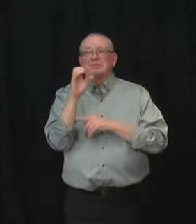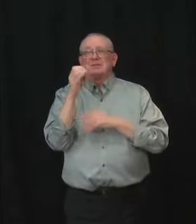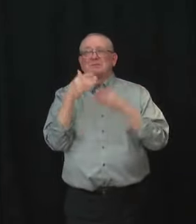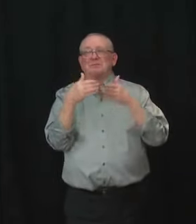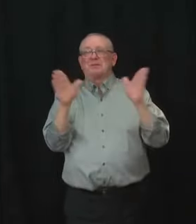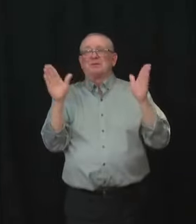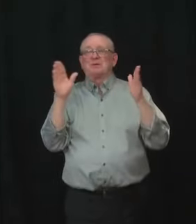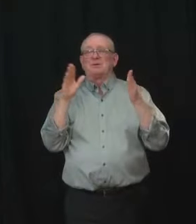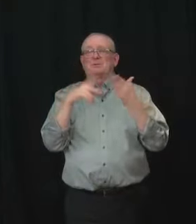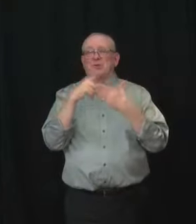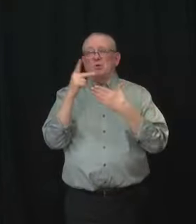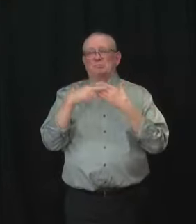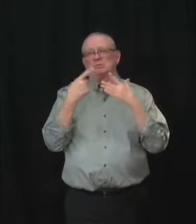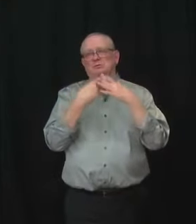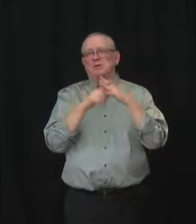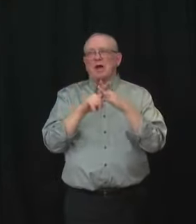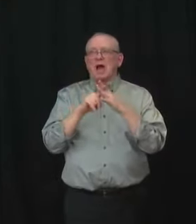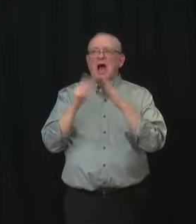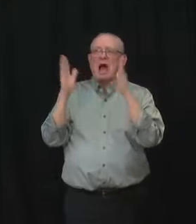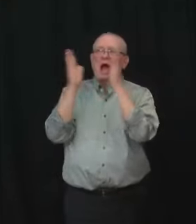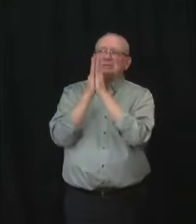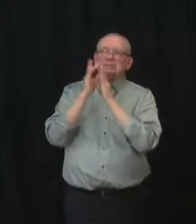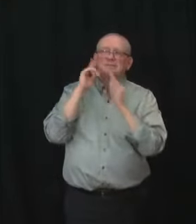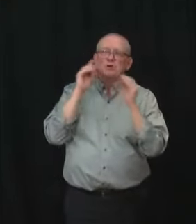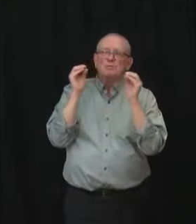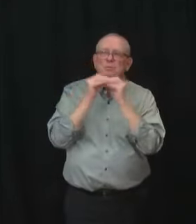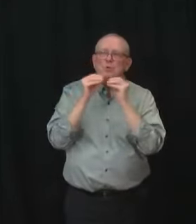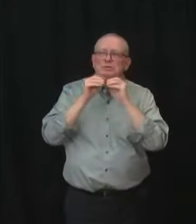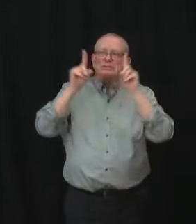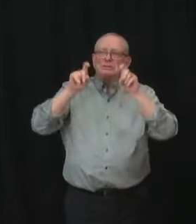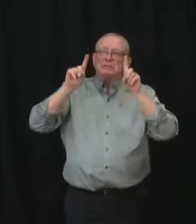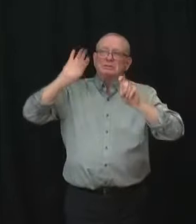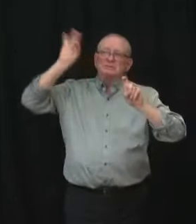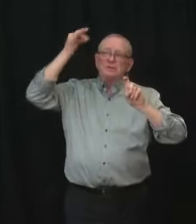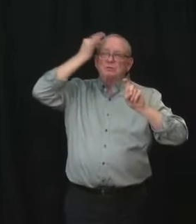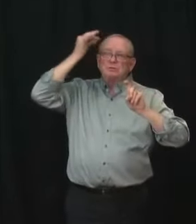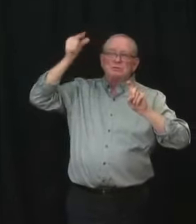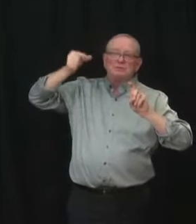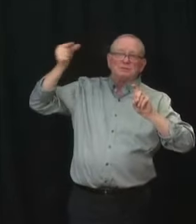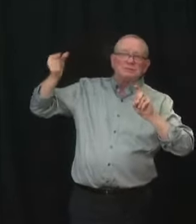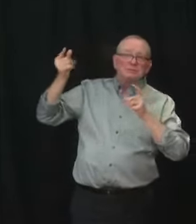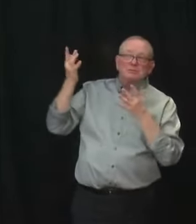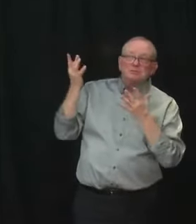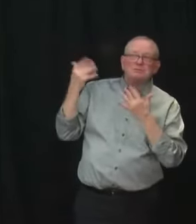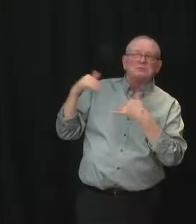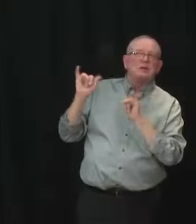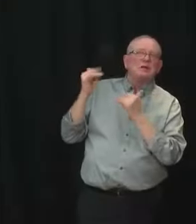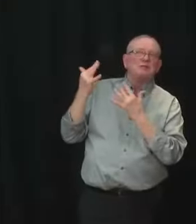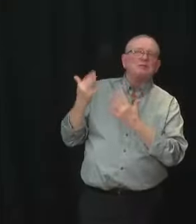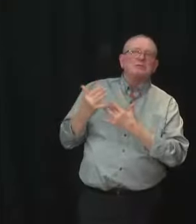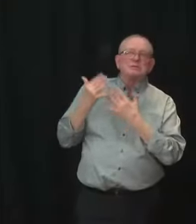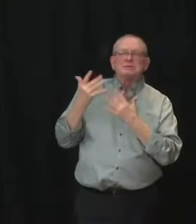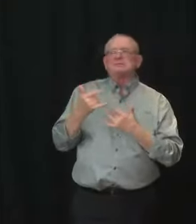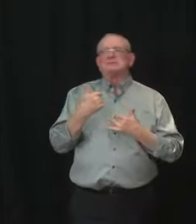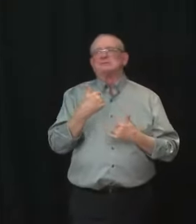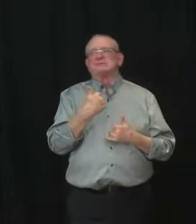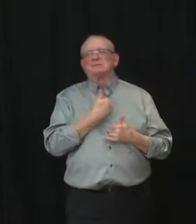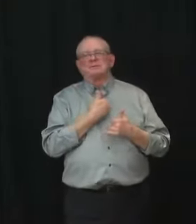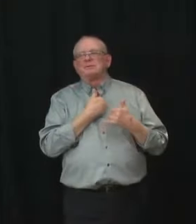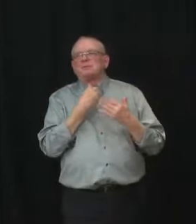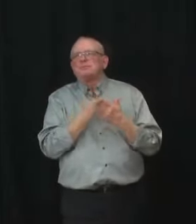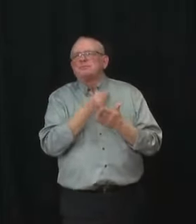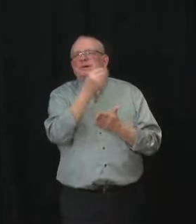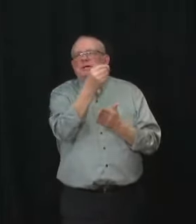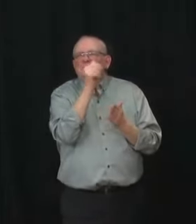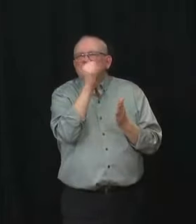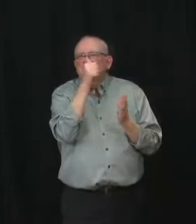from the federal government. We didn't receive all of those. And then because of the concerns of that, we went out and and we we purchased over 10 million tests ourselves